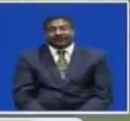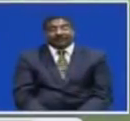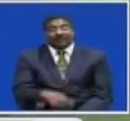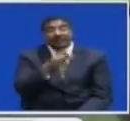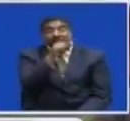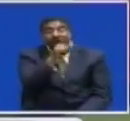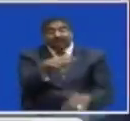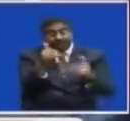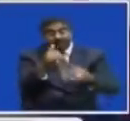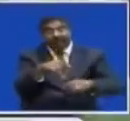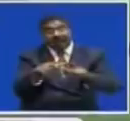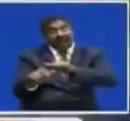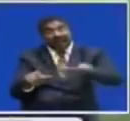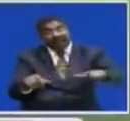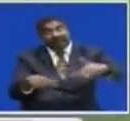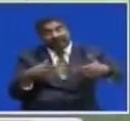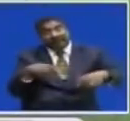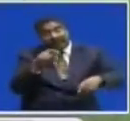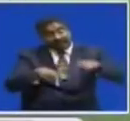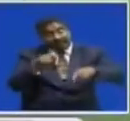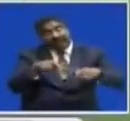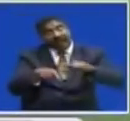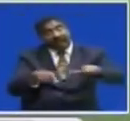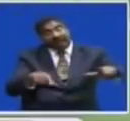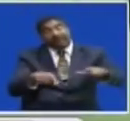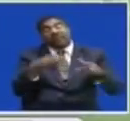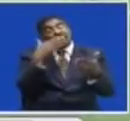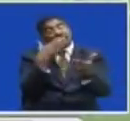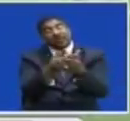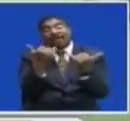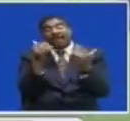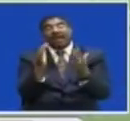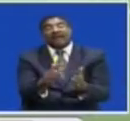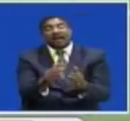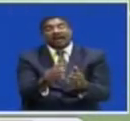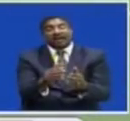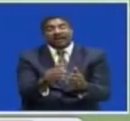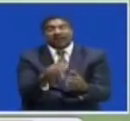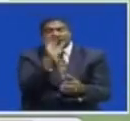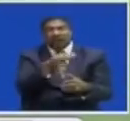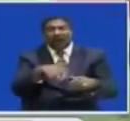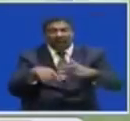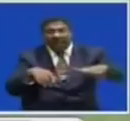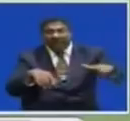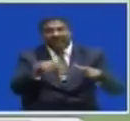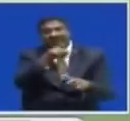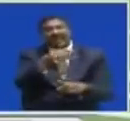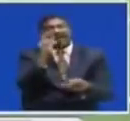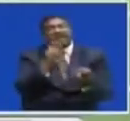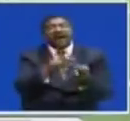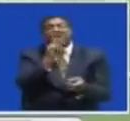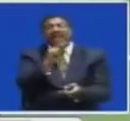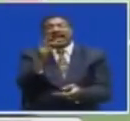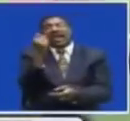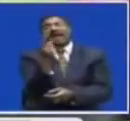Winger With Precision Speed And Instincts Of A Great Football Player Wataken Wataken Is Nephew To Former KK 11 Defender